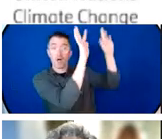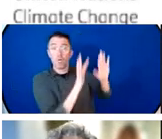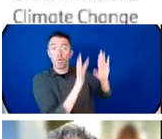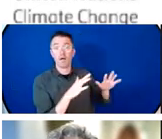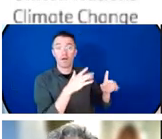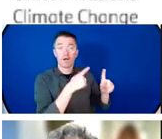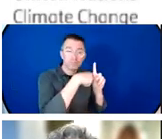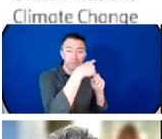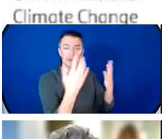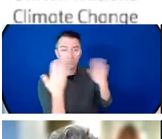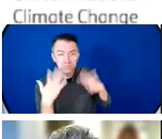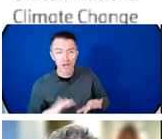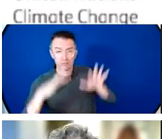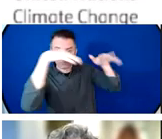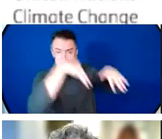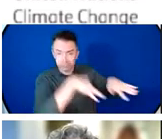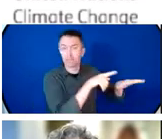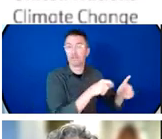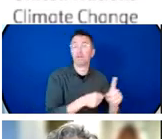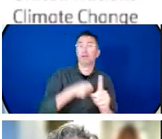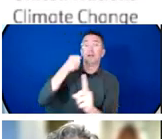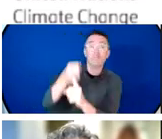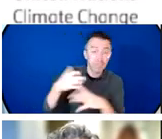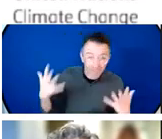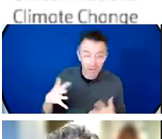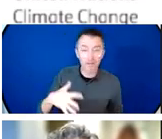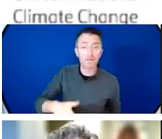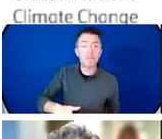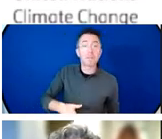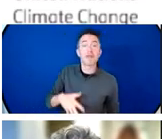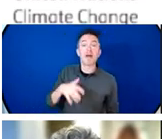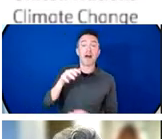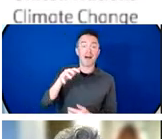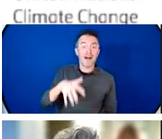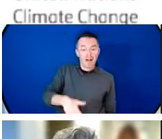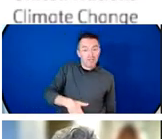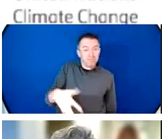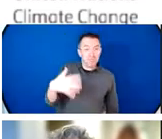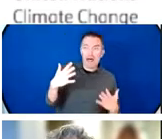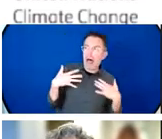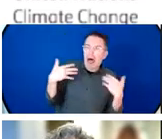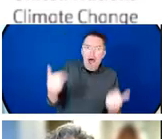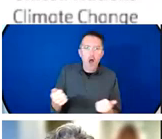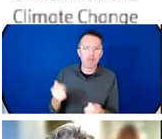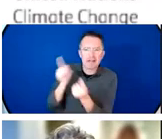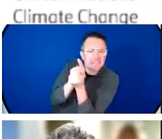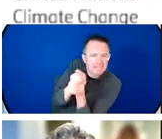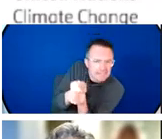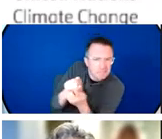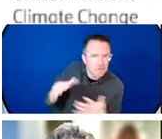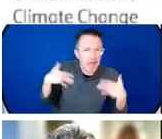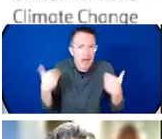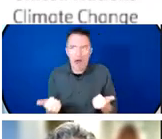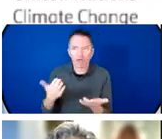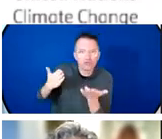rights, rarely are these discussed in the same spaces. So this conversation we will have today allows